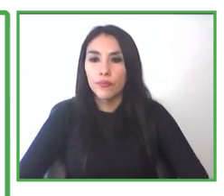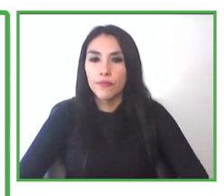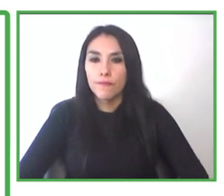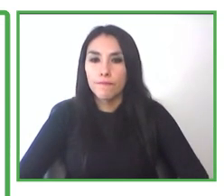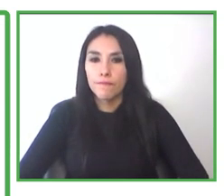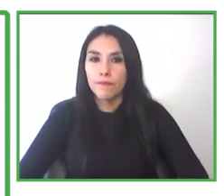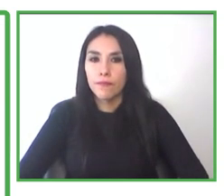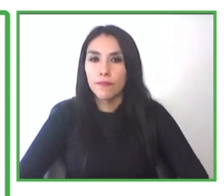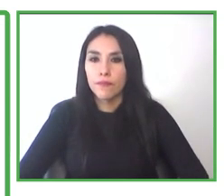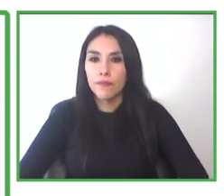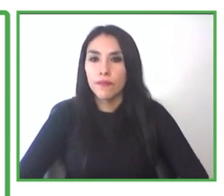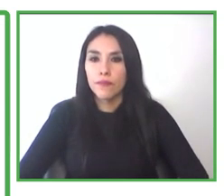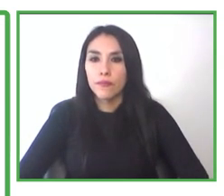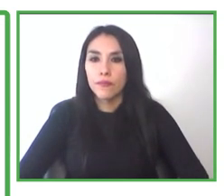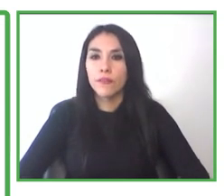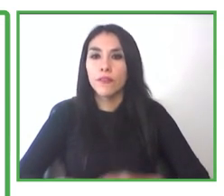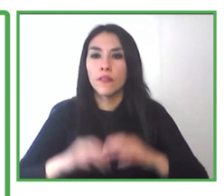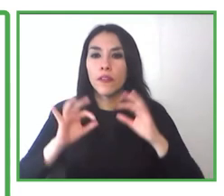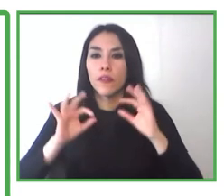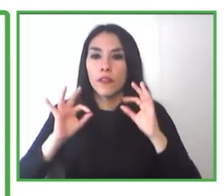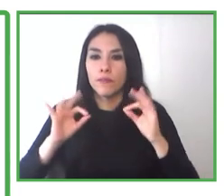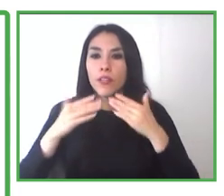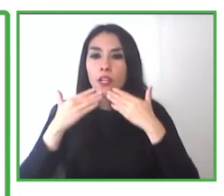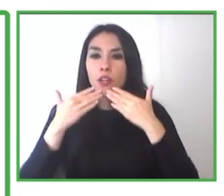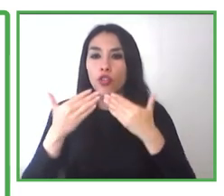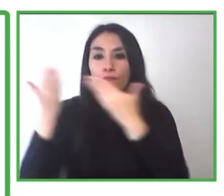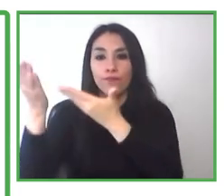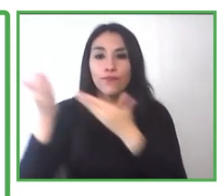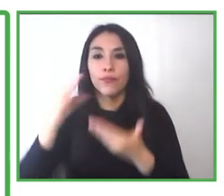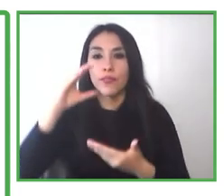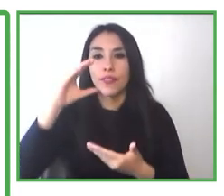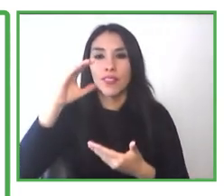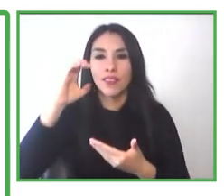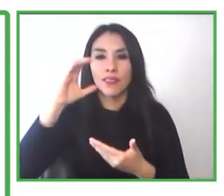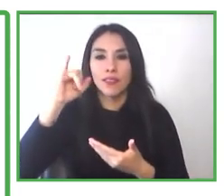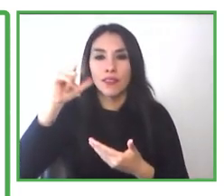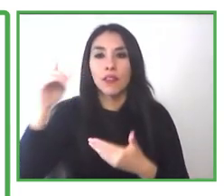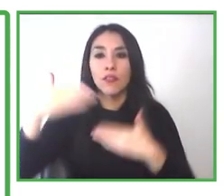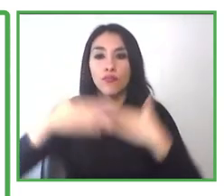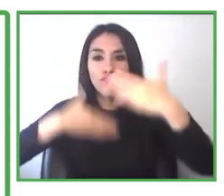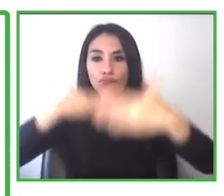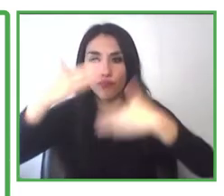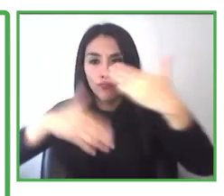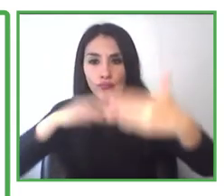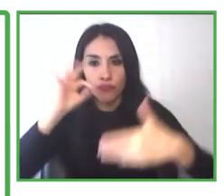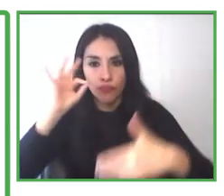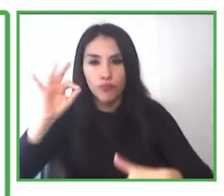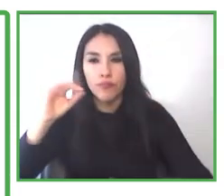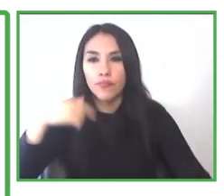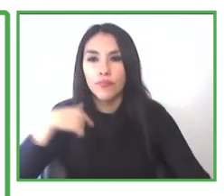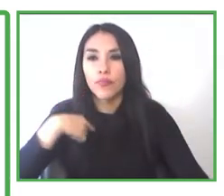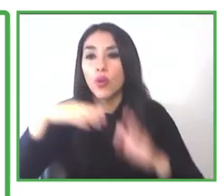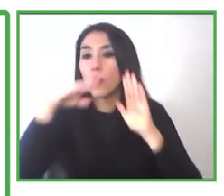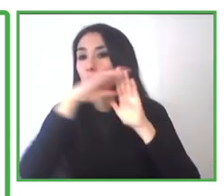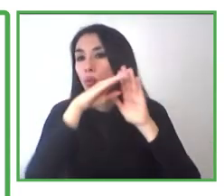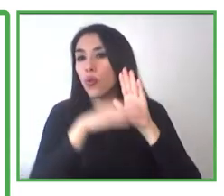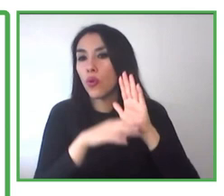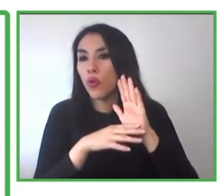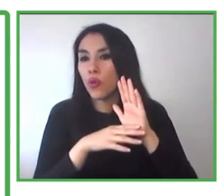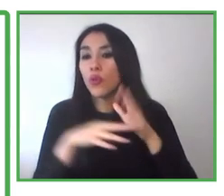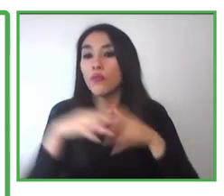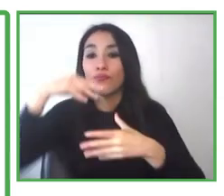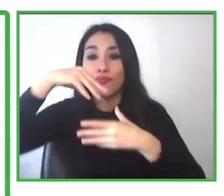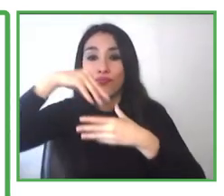Like Cecilia was mentioning our program of work inclusion. We believe that